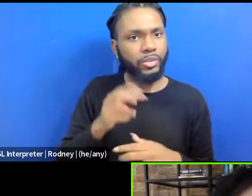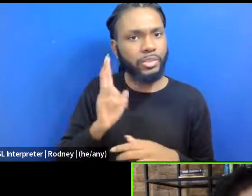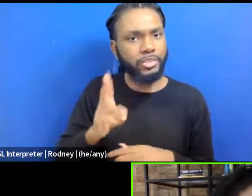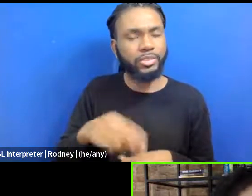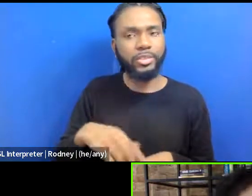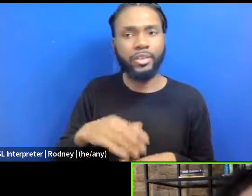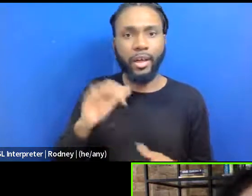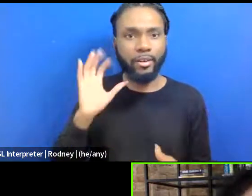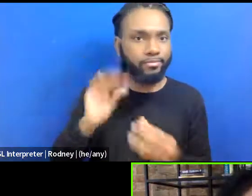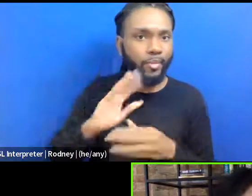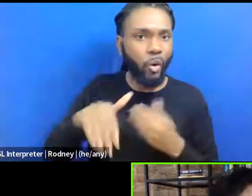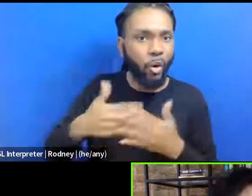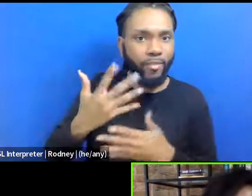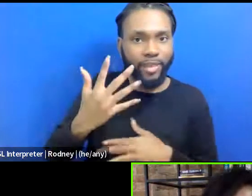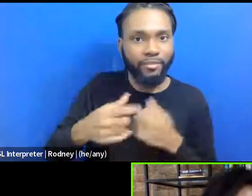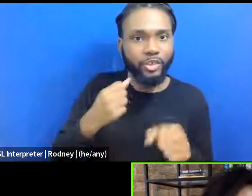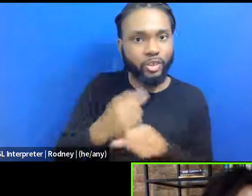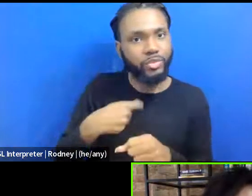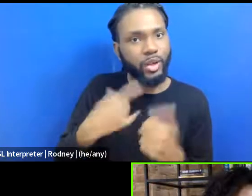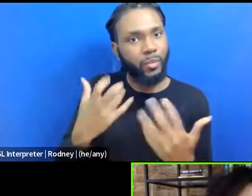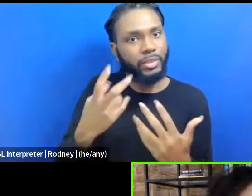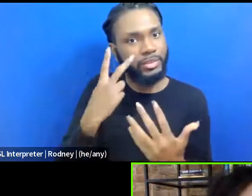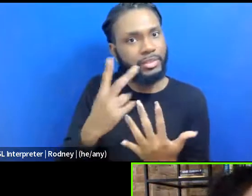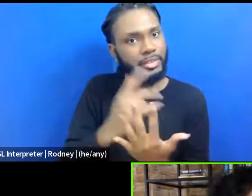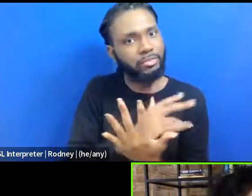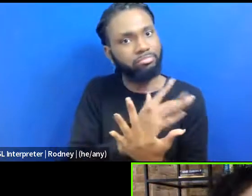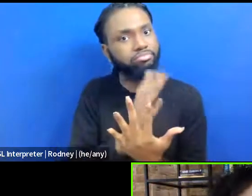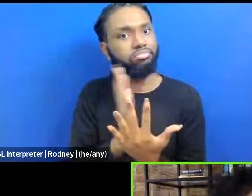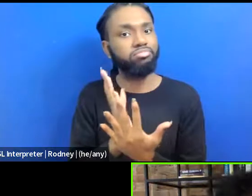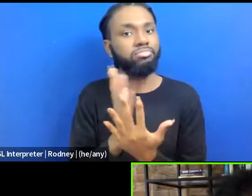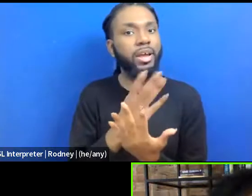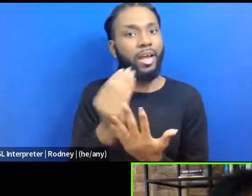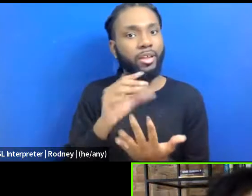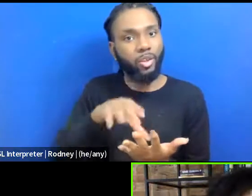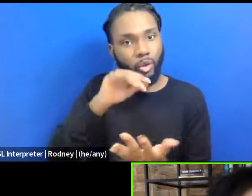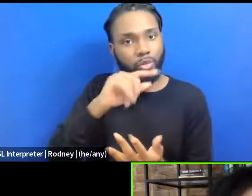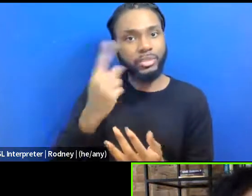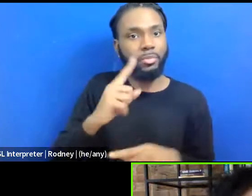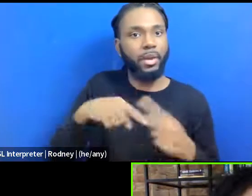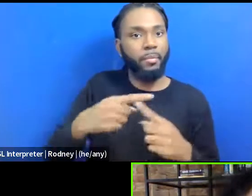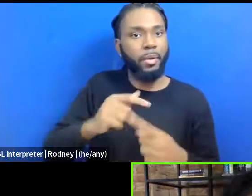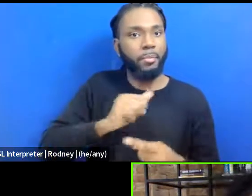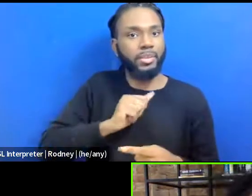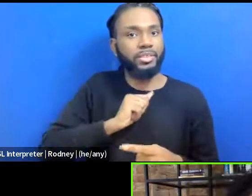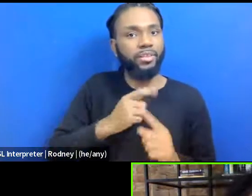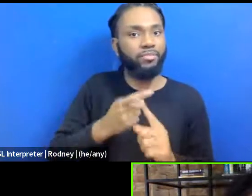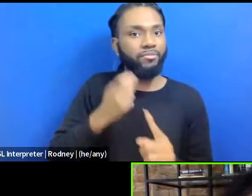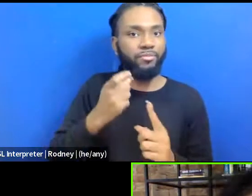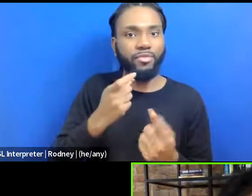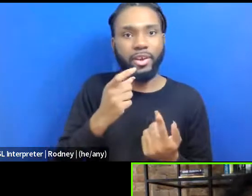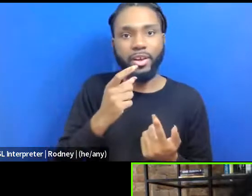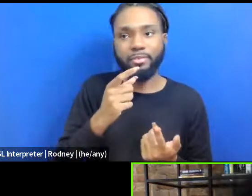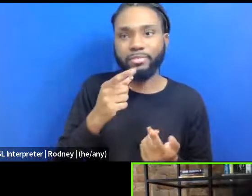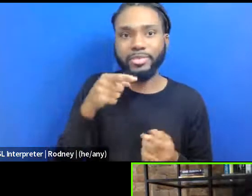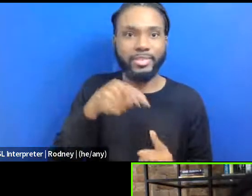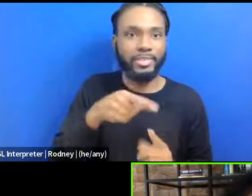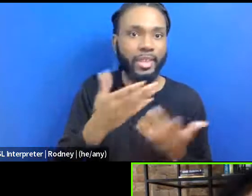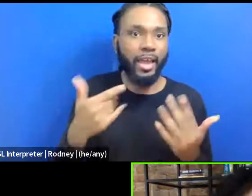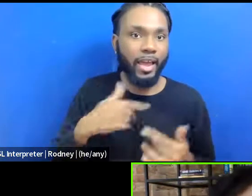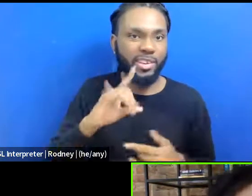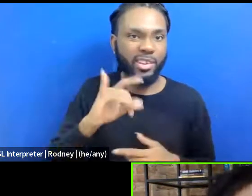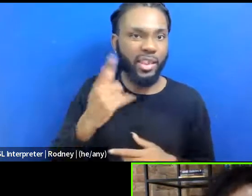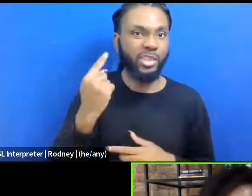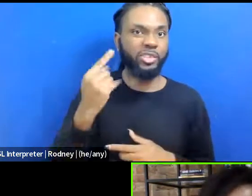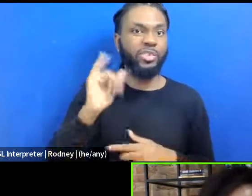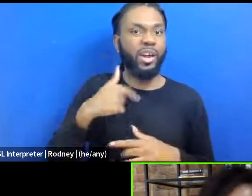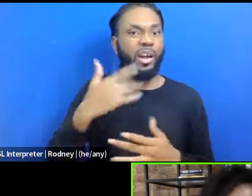five years of it, I want to be able to see it, and like learn something about myself from like this thing I did last year that